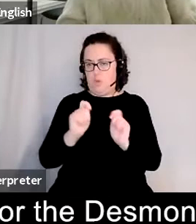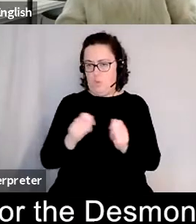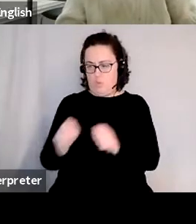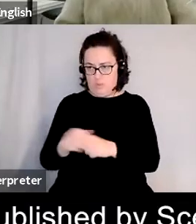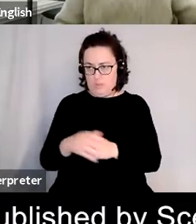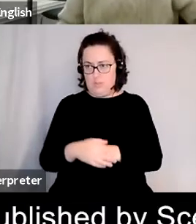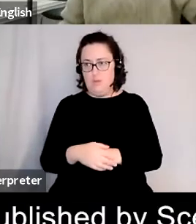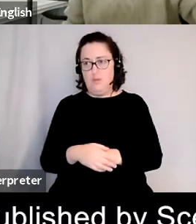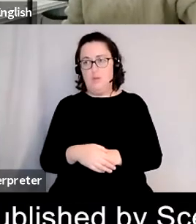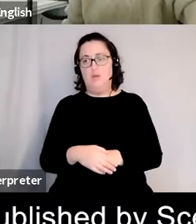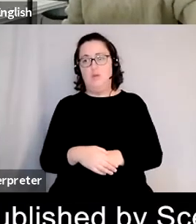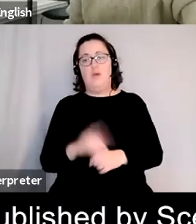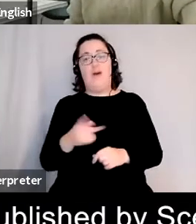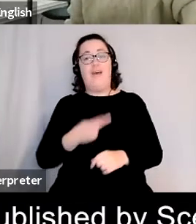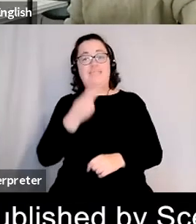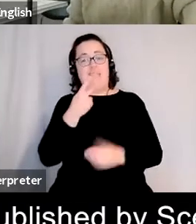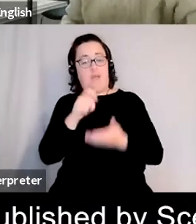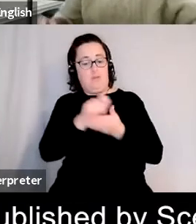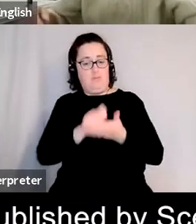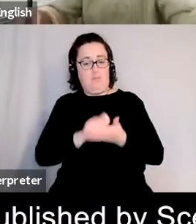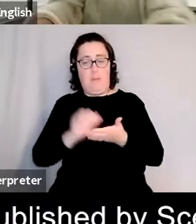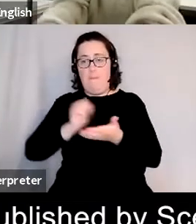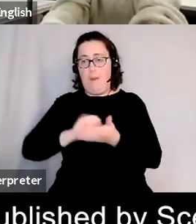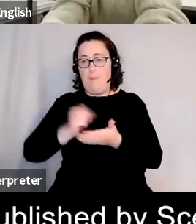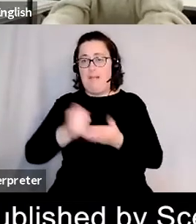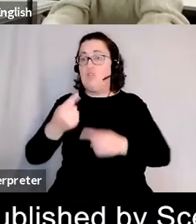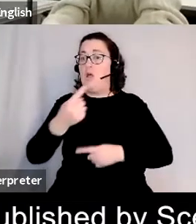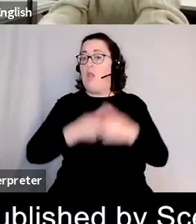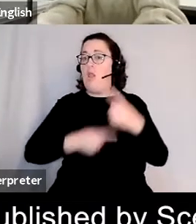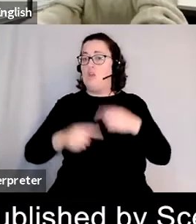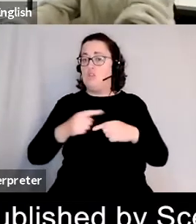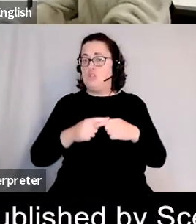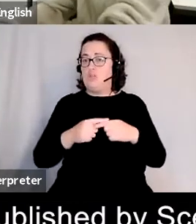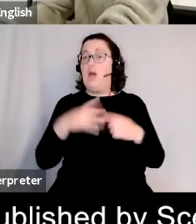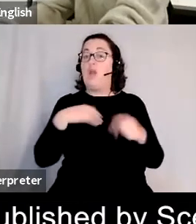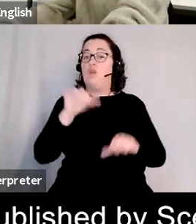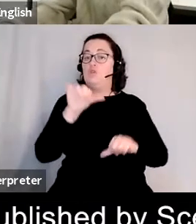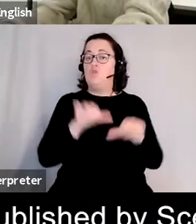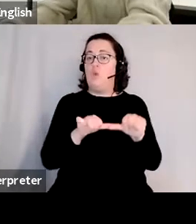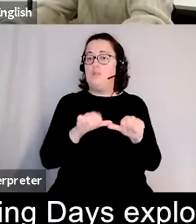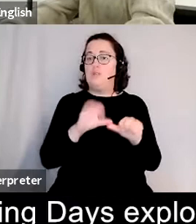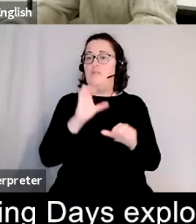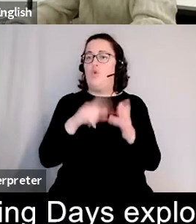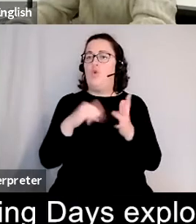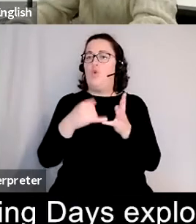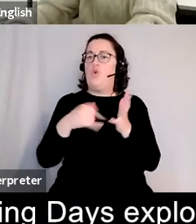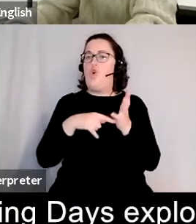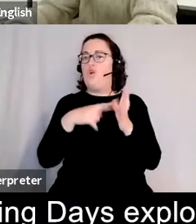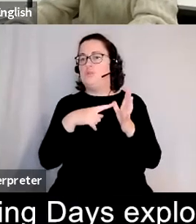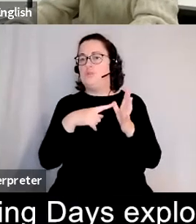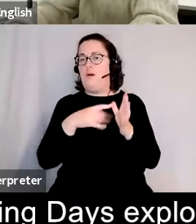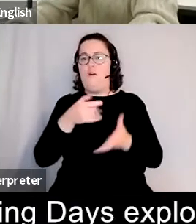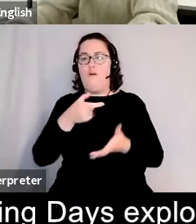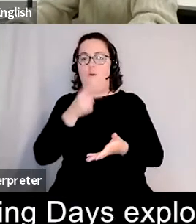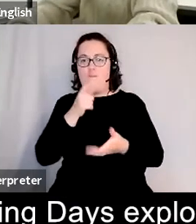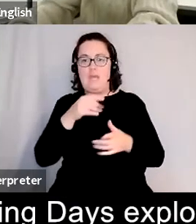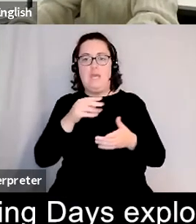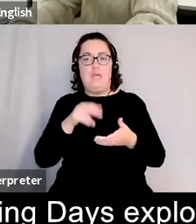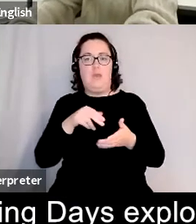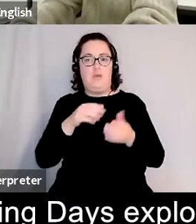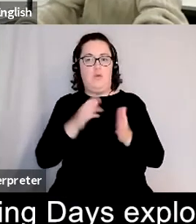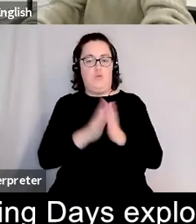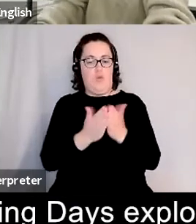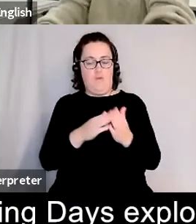starling days was published by scepter last year and was shortlisted for the costa novel award starling days